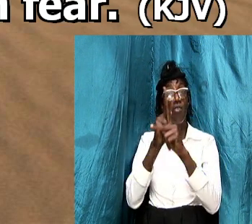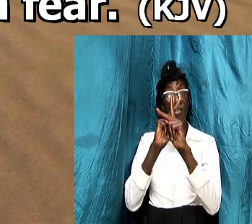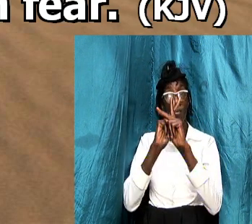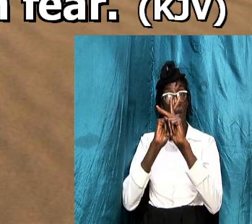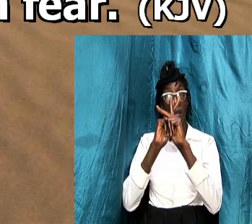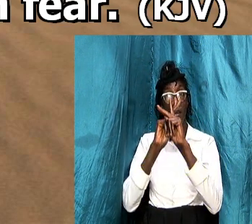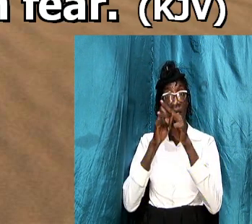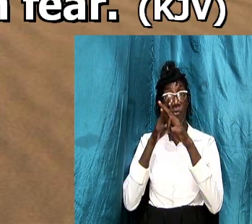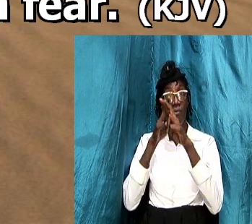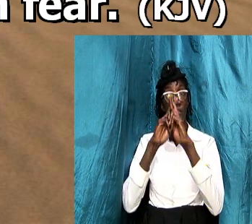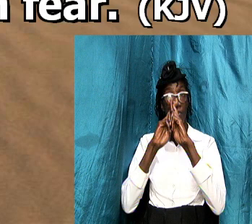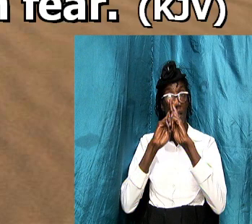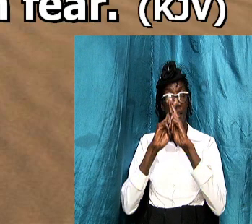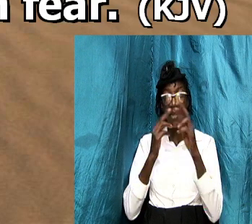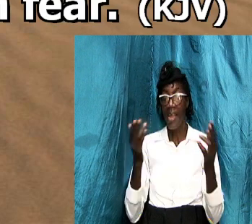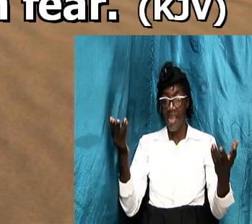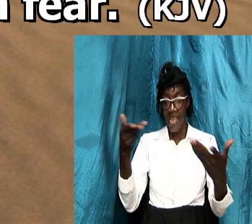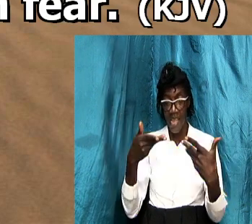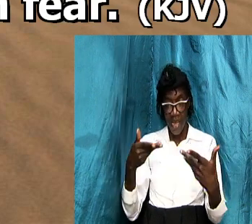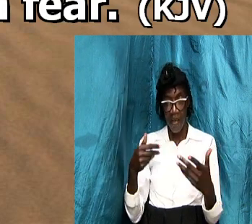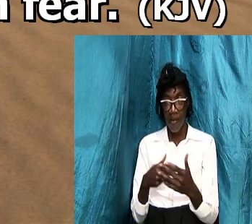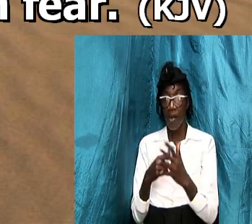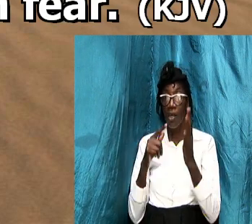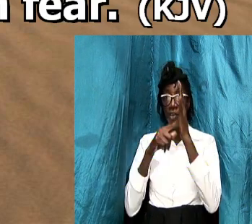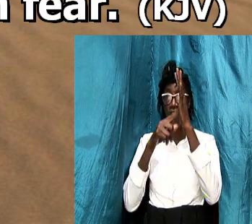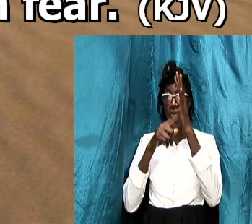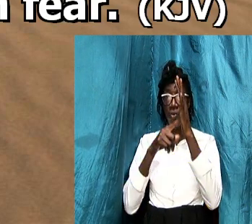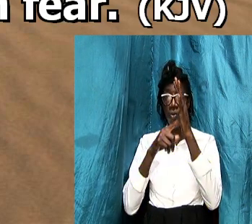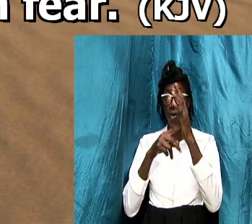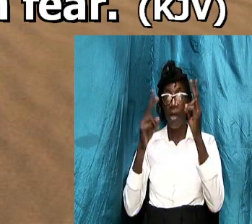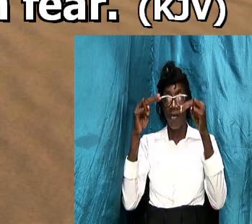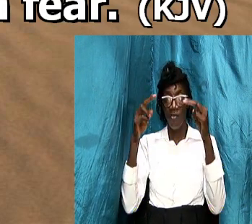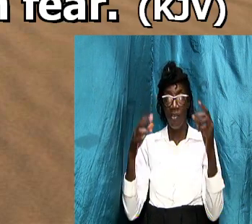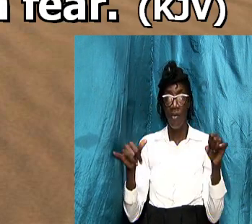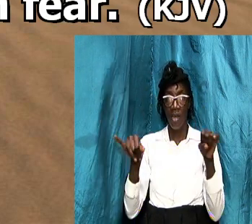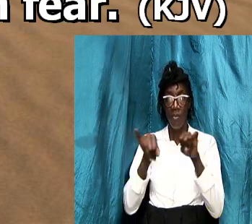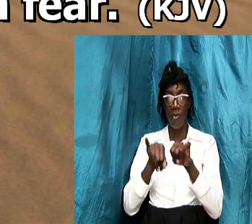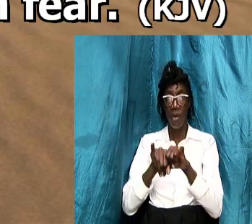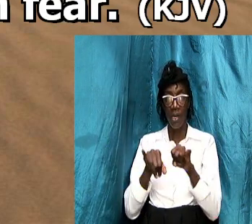here here outline very important